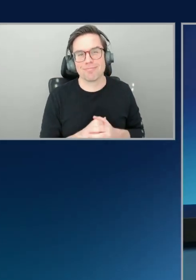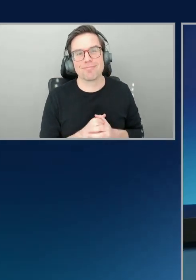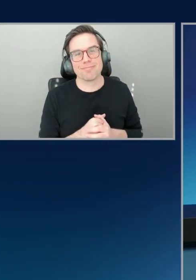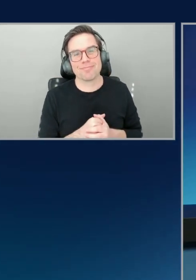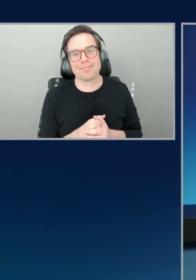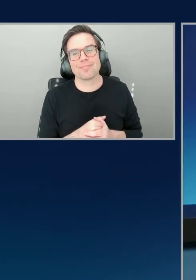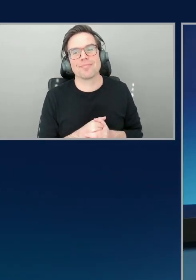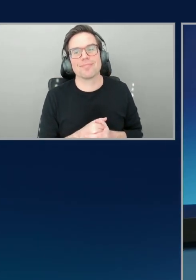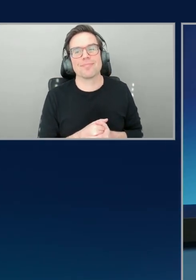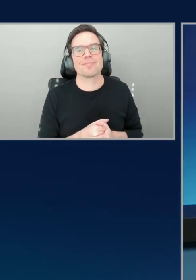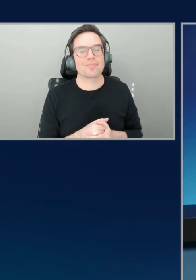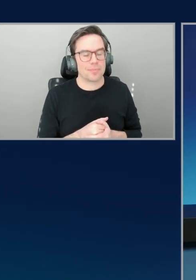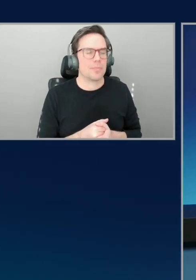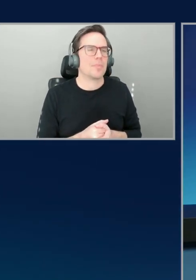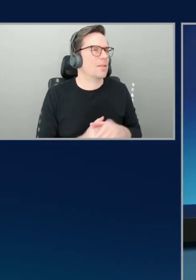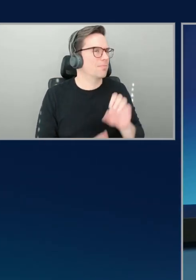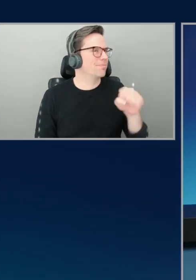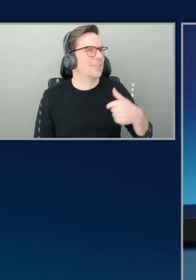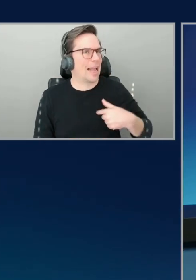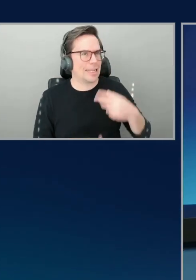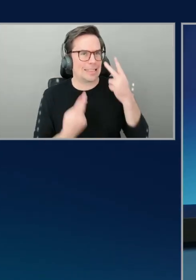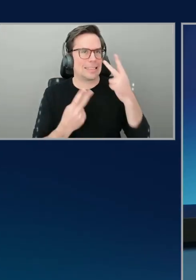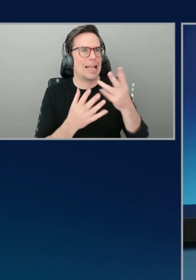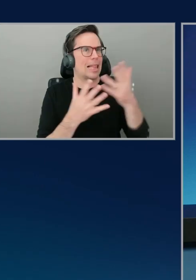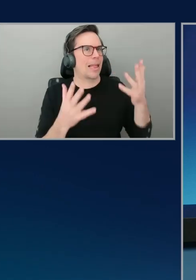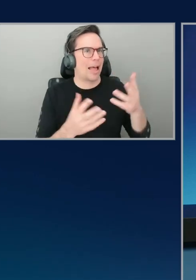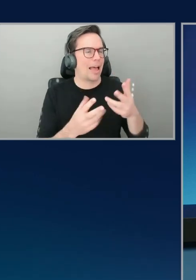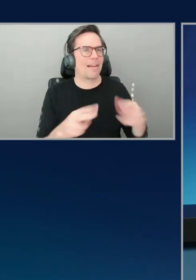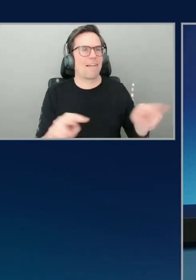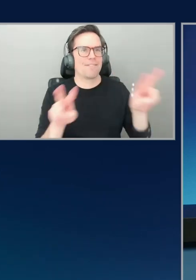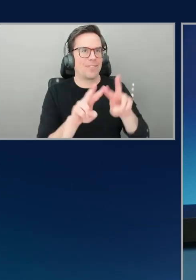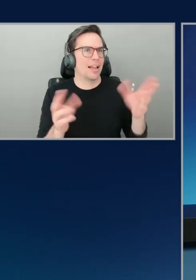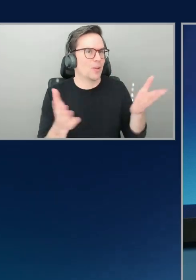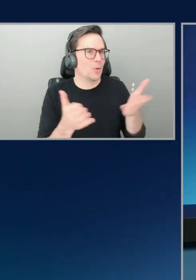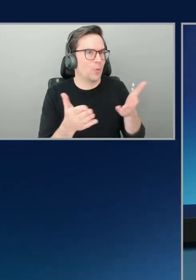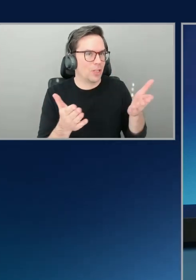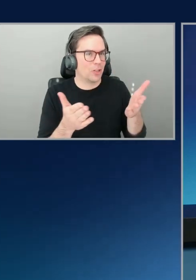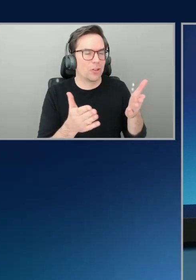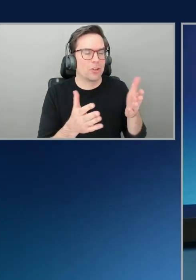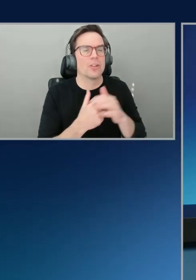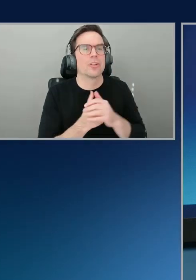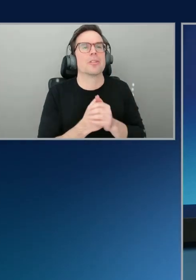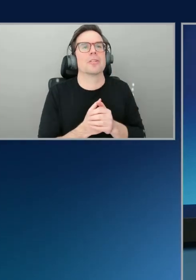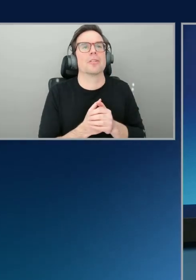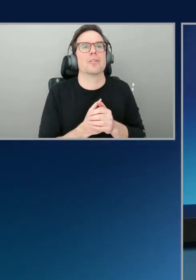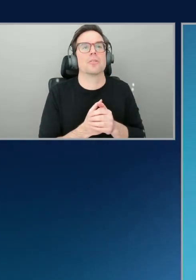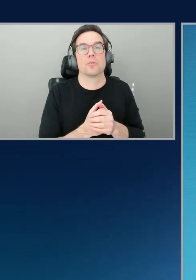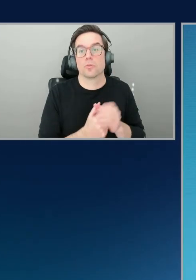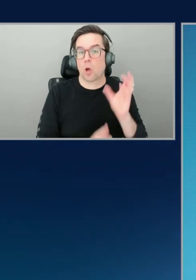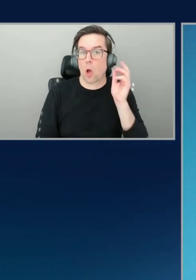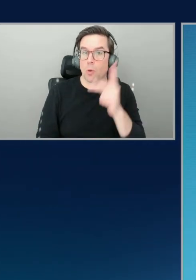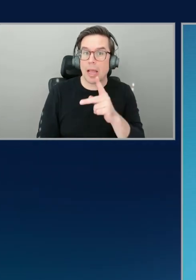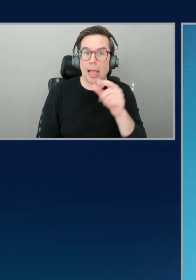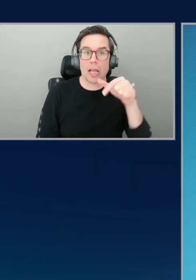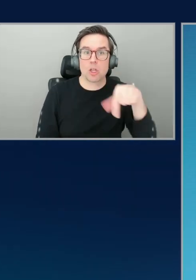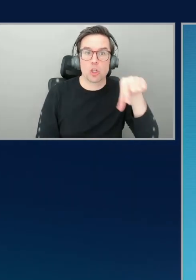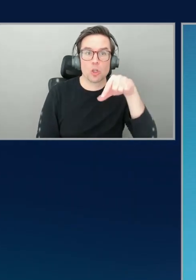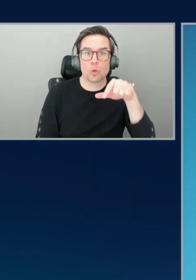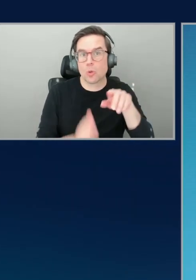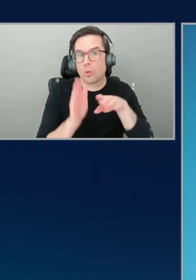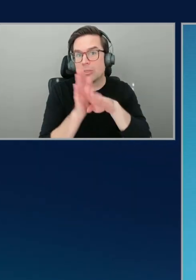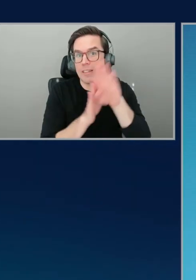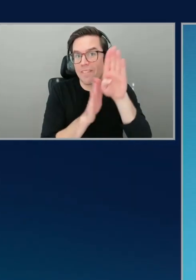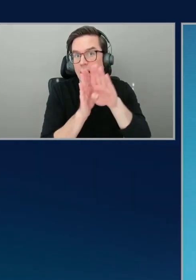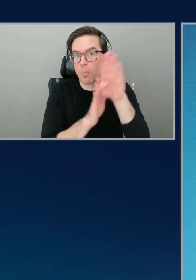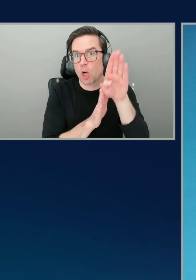absolutely see a lot of value here in terms of like, okay, Q developer, whatever, please help me, help me